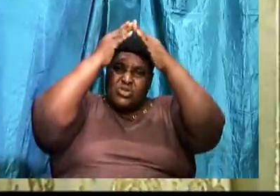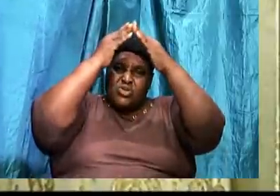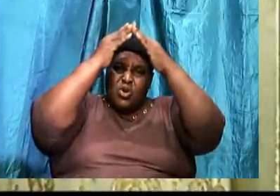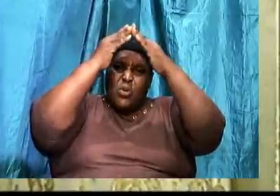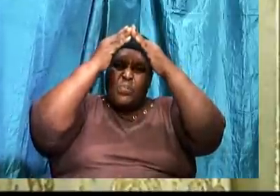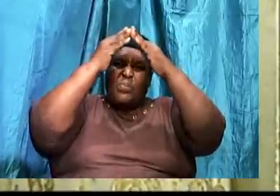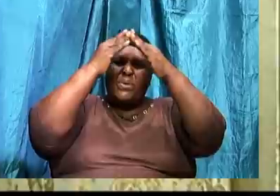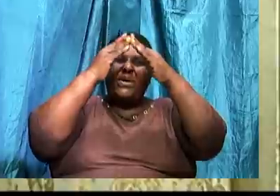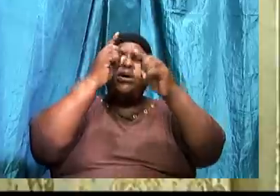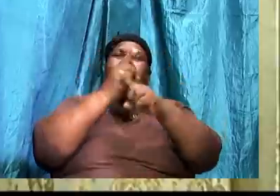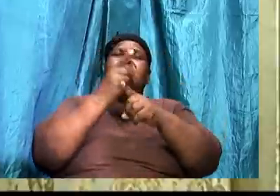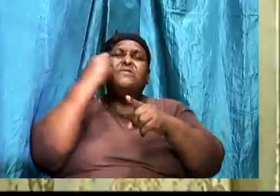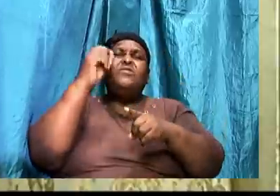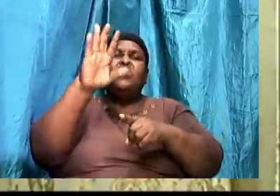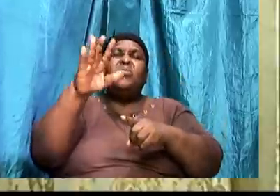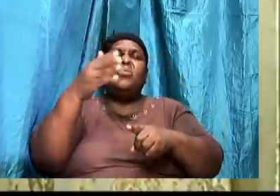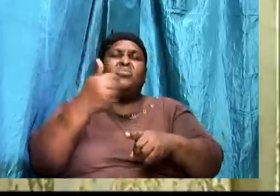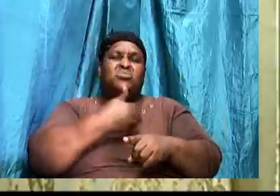It is not good for you.